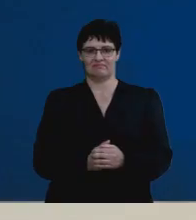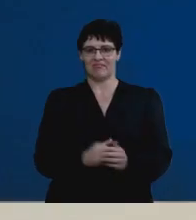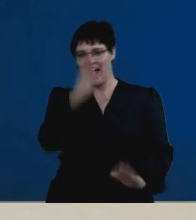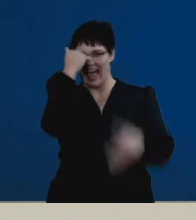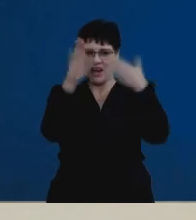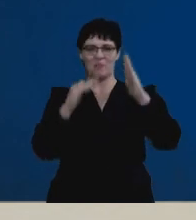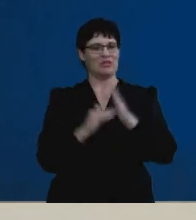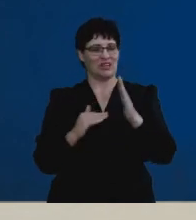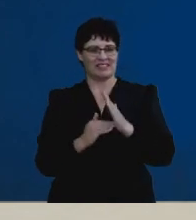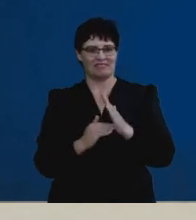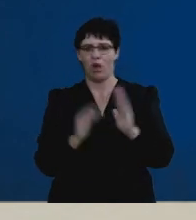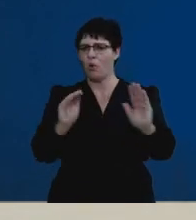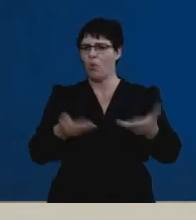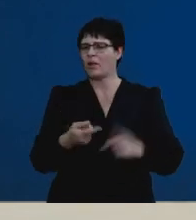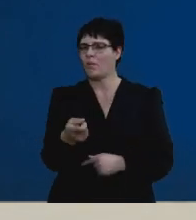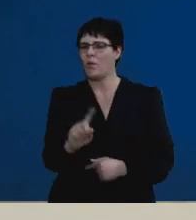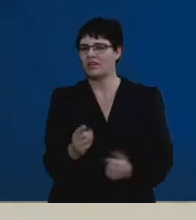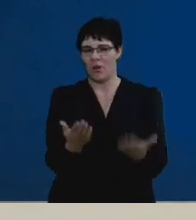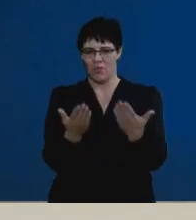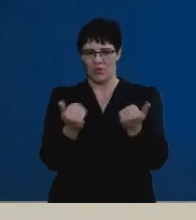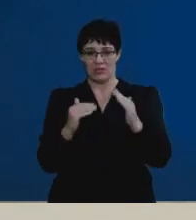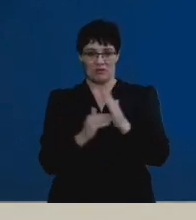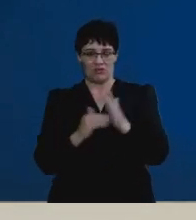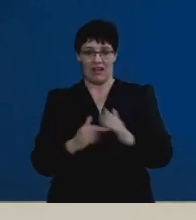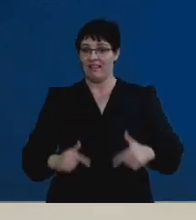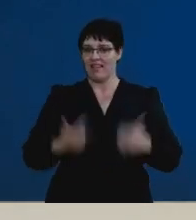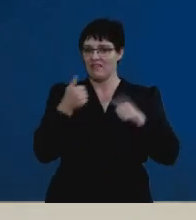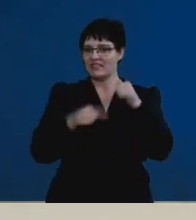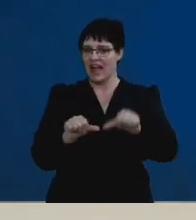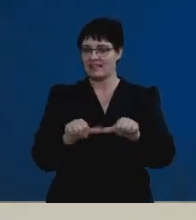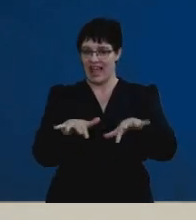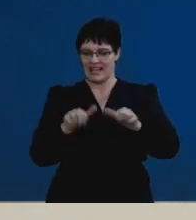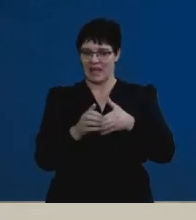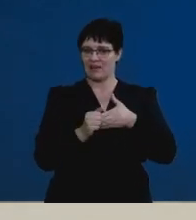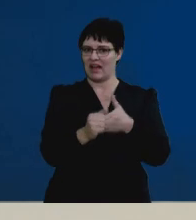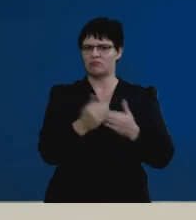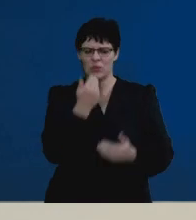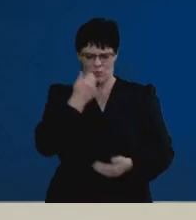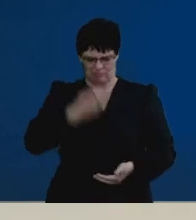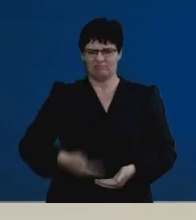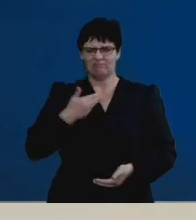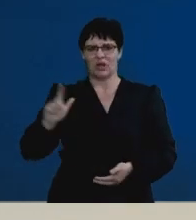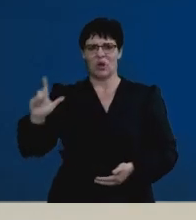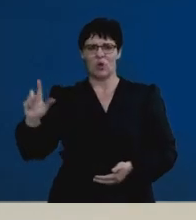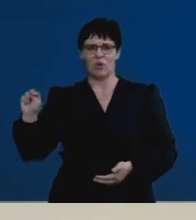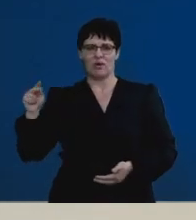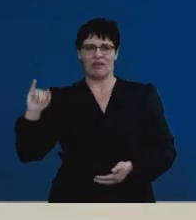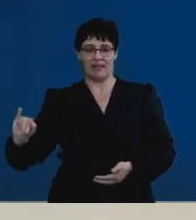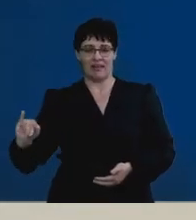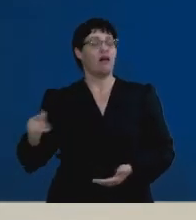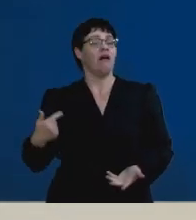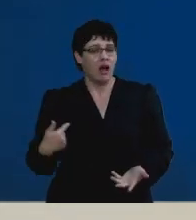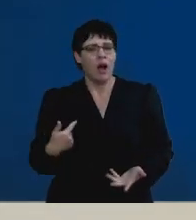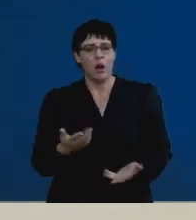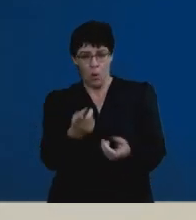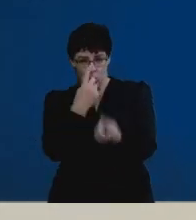Hello Matriks and welcome to Wozmatrix Life Sciences Exam Guide. My name is Luni and I will be assisting you to get